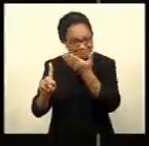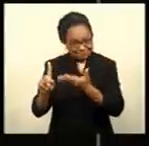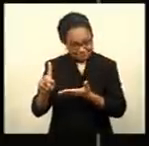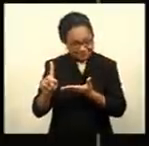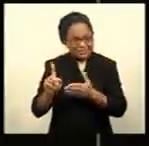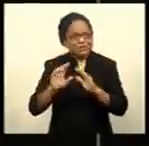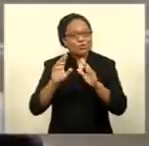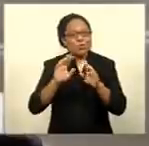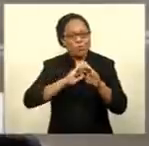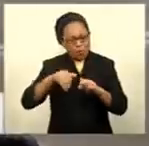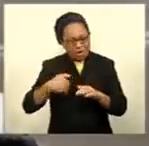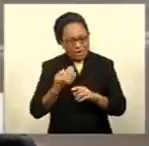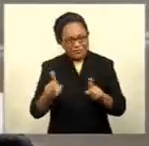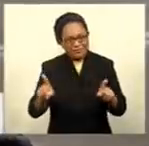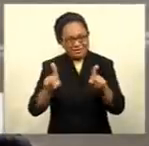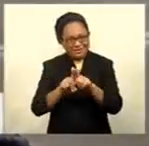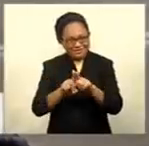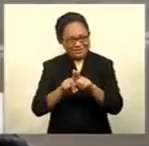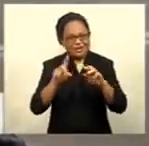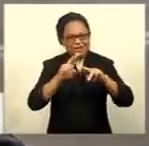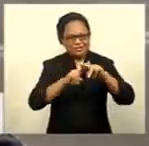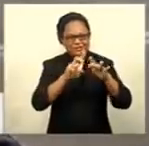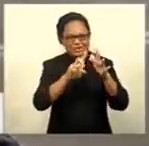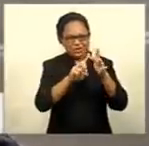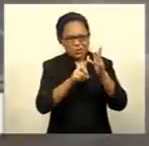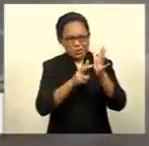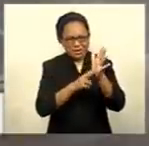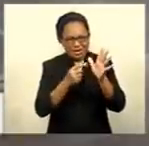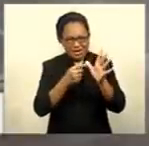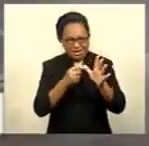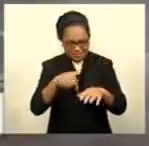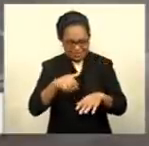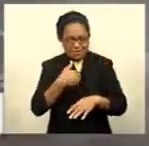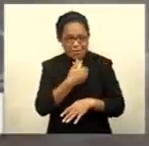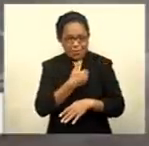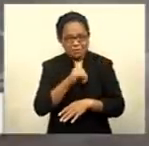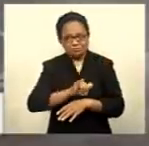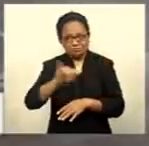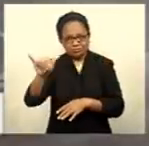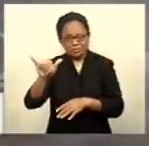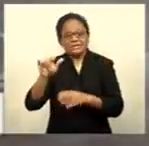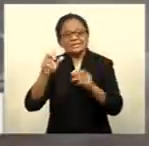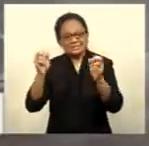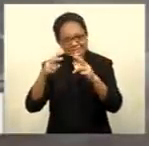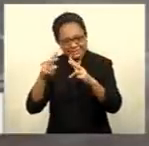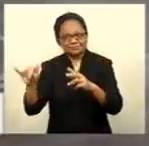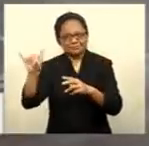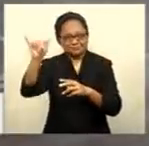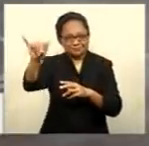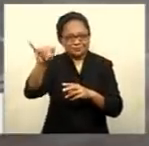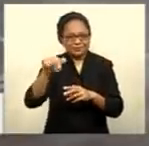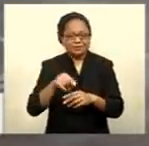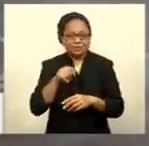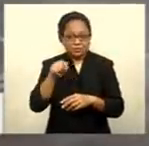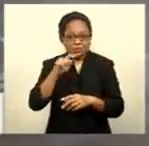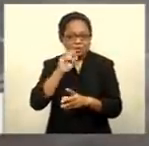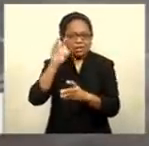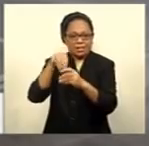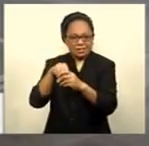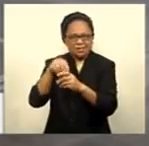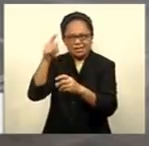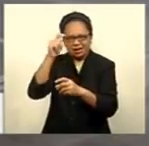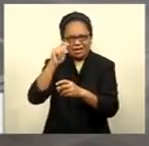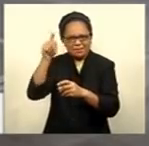together with his wife Fiona, departed early this morning by Sydney. Waningola will be joining top 14 club Toulon